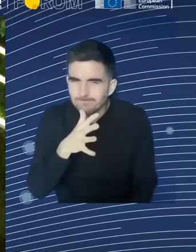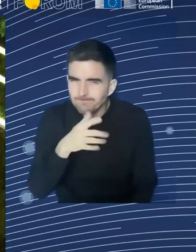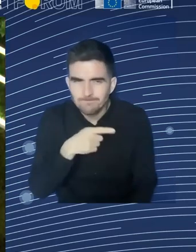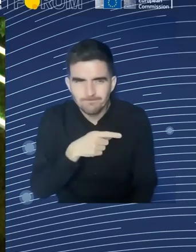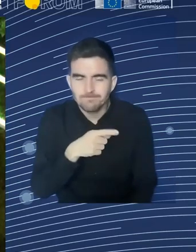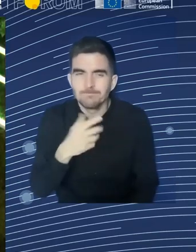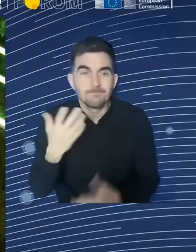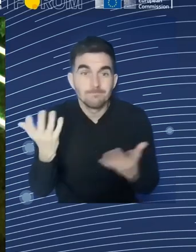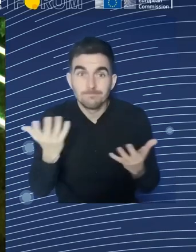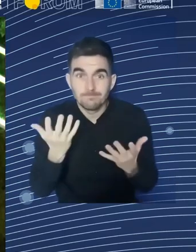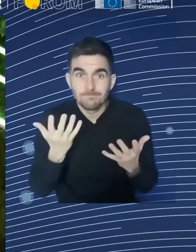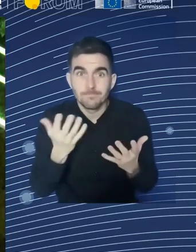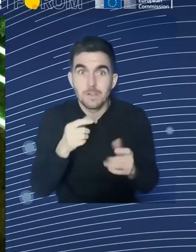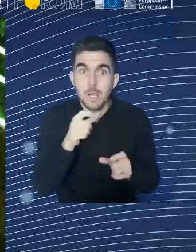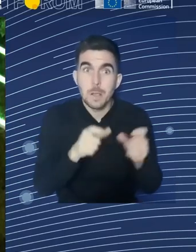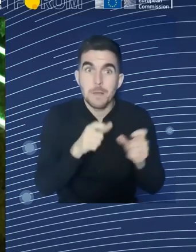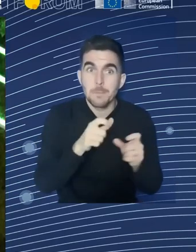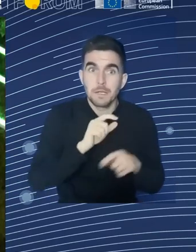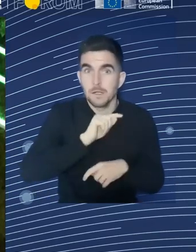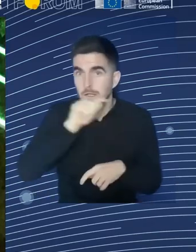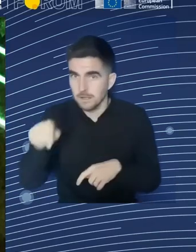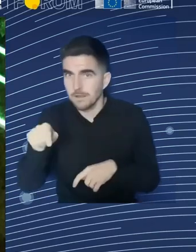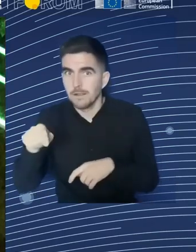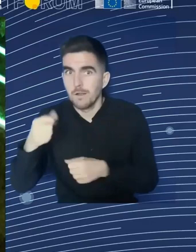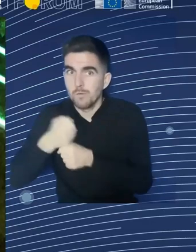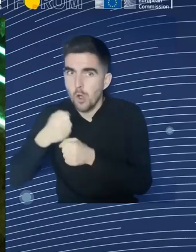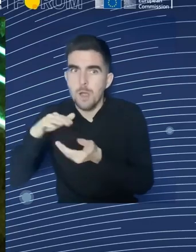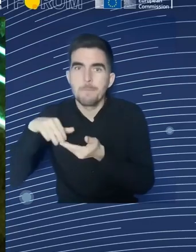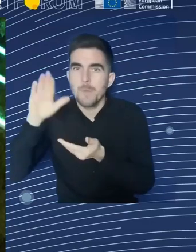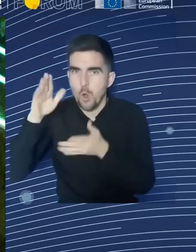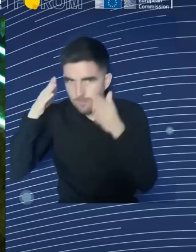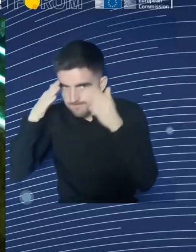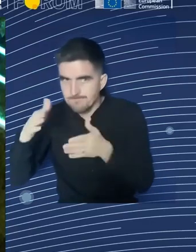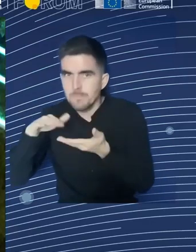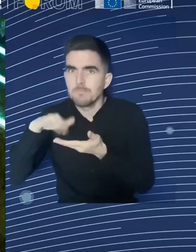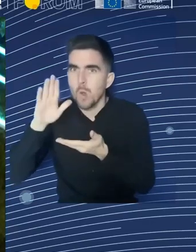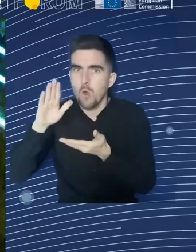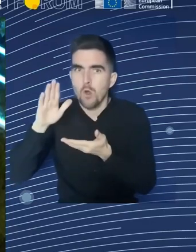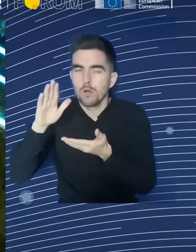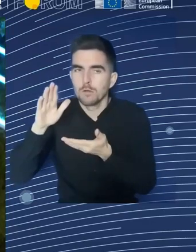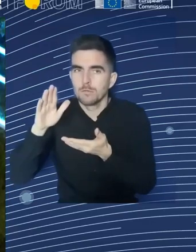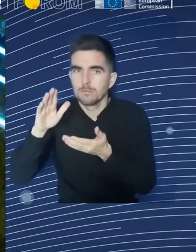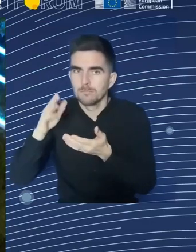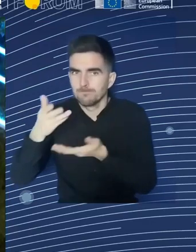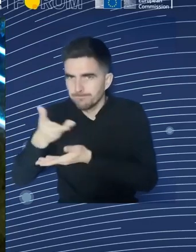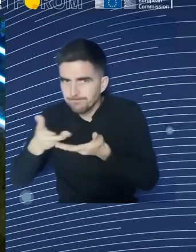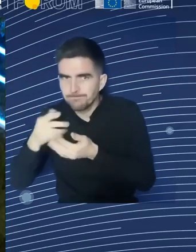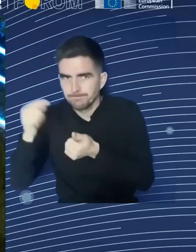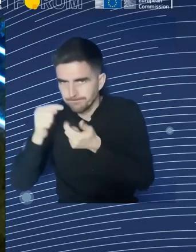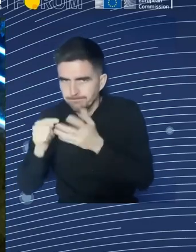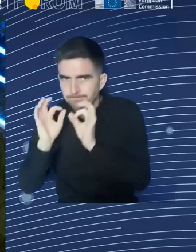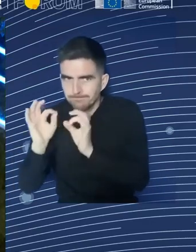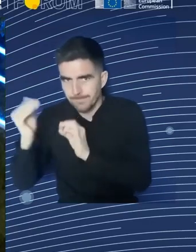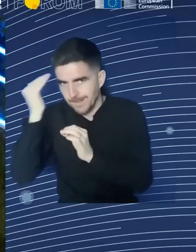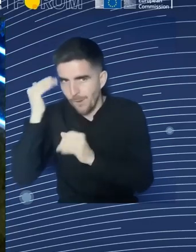familiar with. You know, there's a washing machine that you have to put on. There's a dinner or a lunch that you have to prepare. Kids are coming from